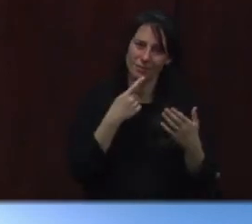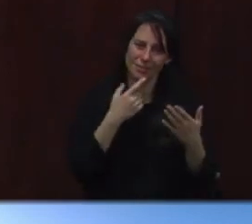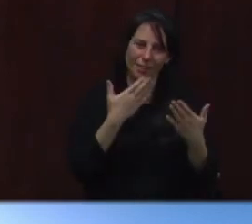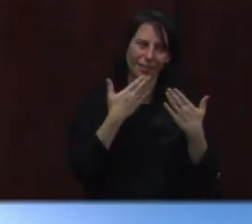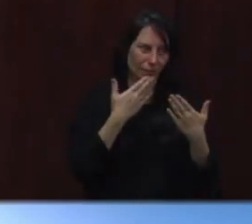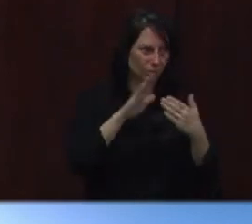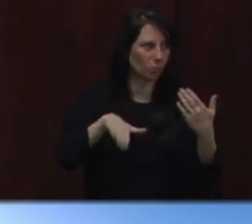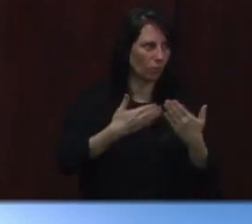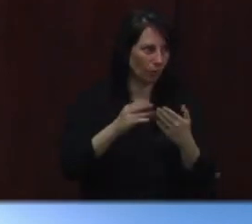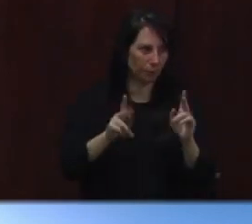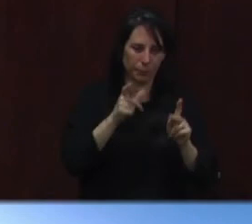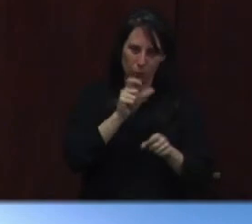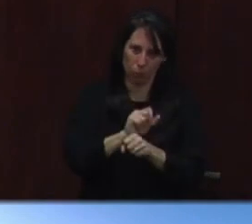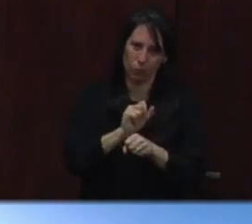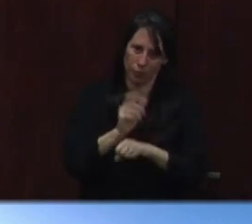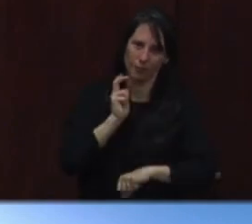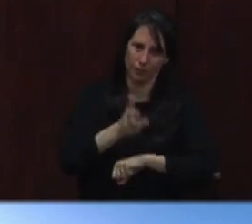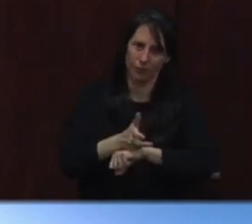folks a round.